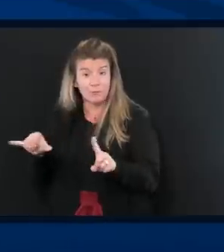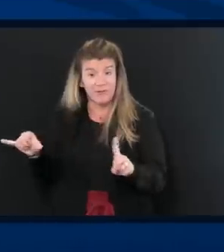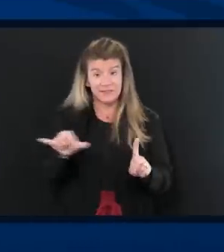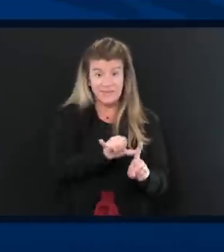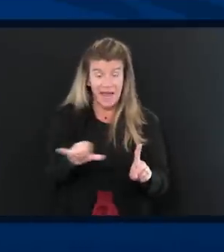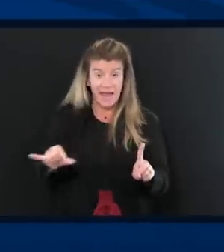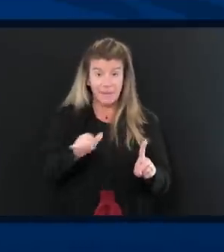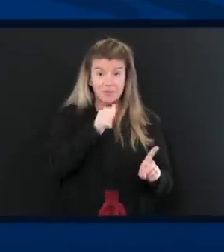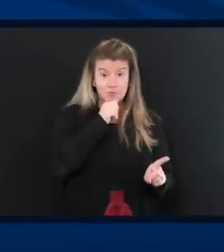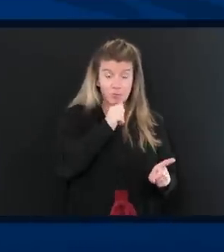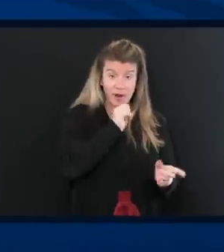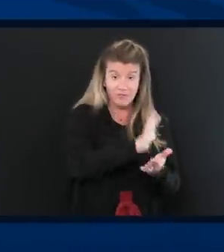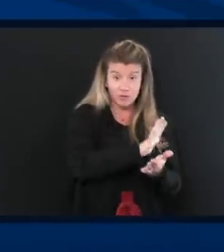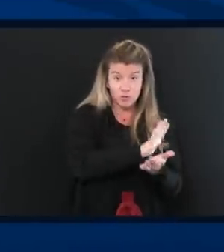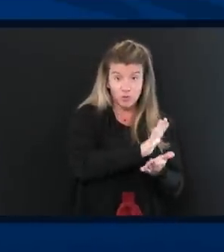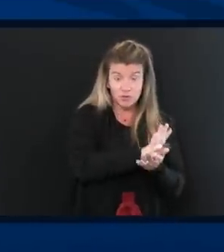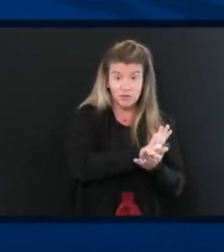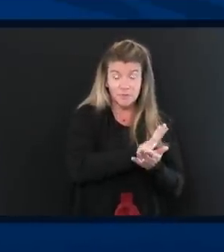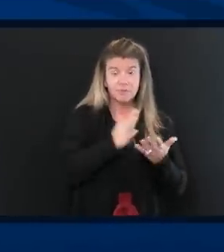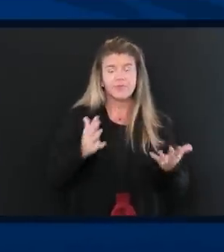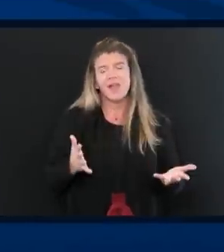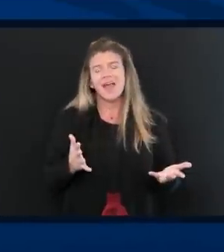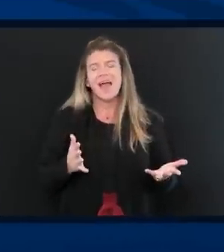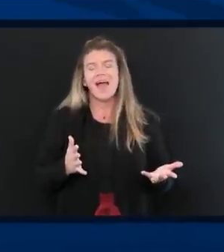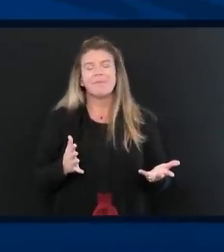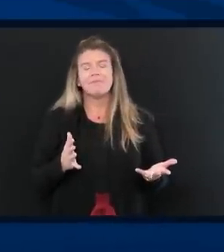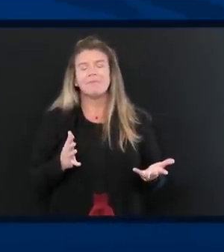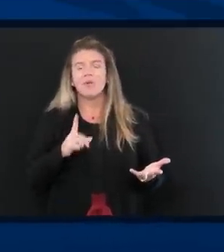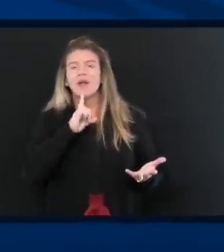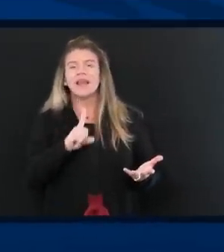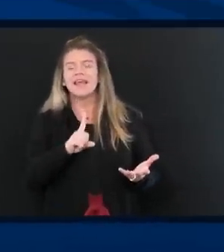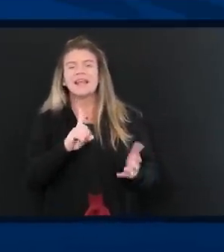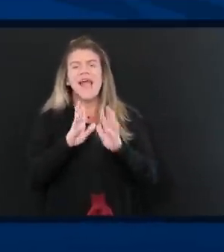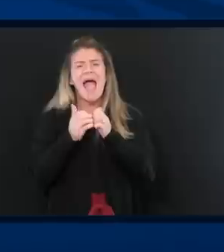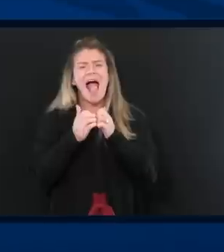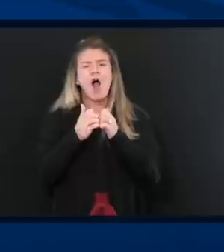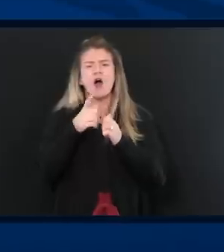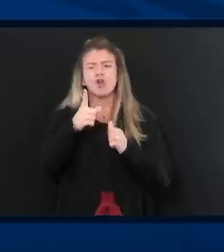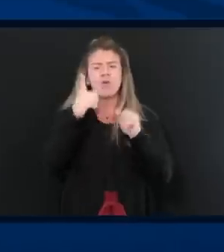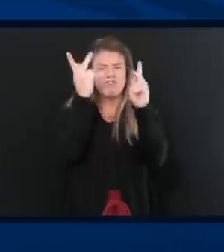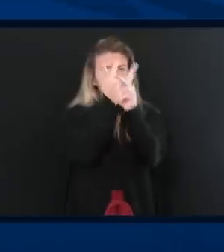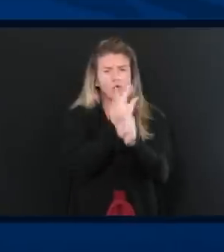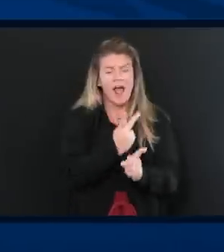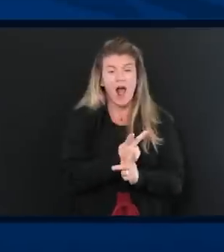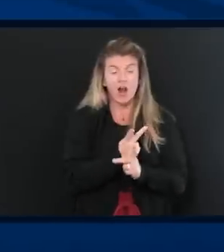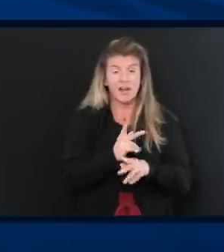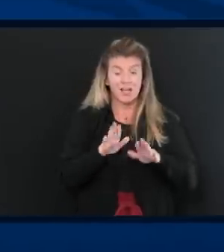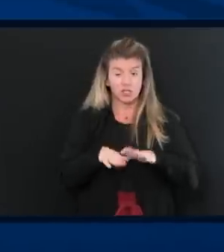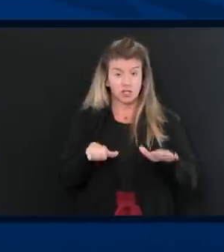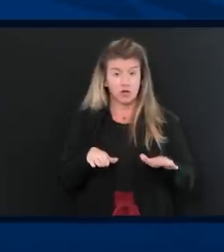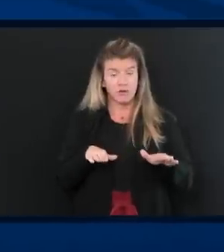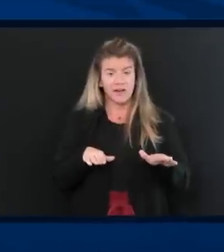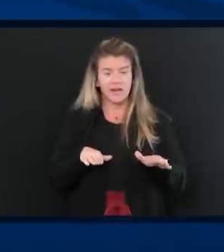And, you know, I guess more to ask, just how are you working to make sure that children who don't have the privilege of attending private